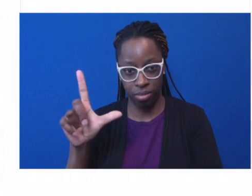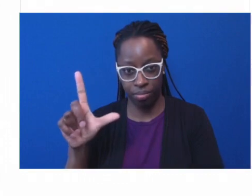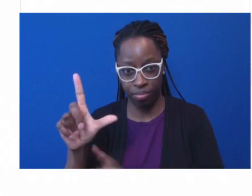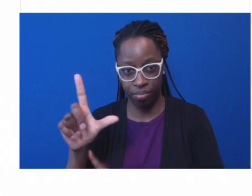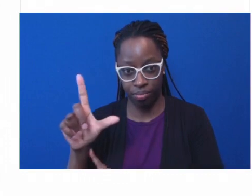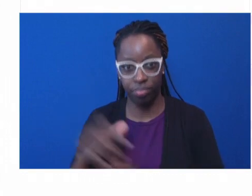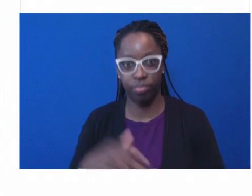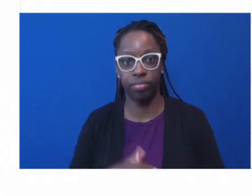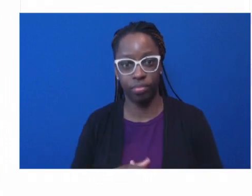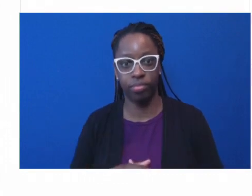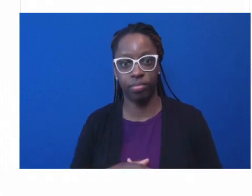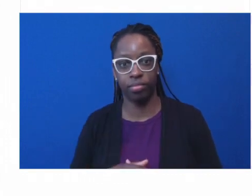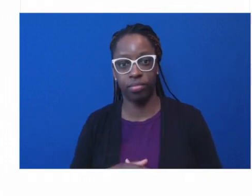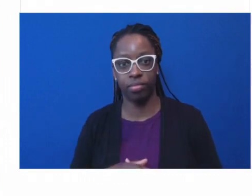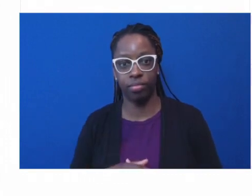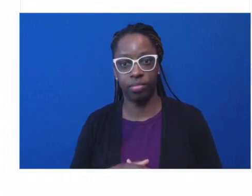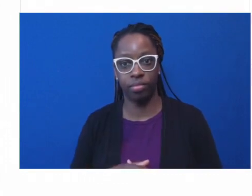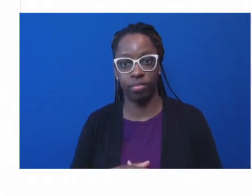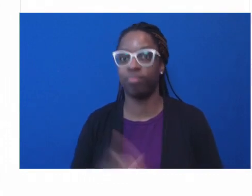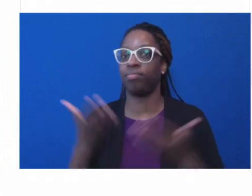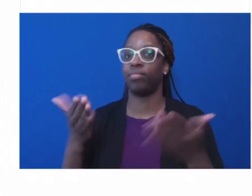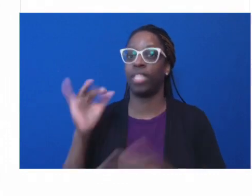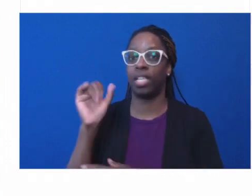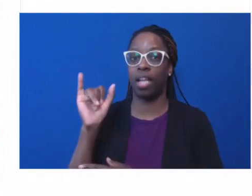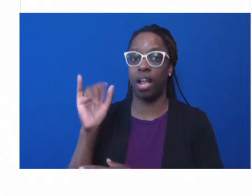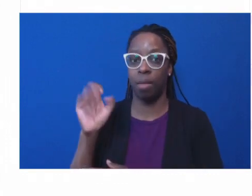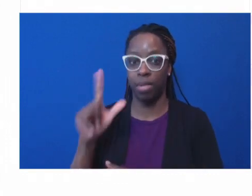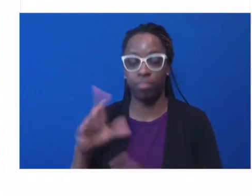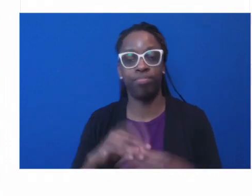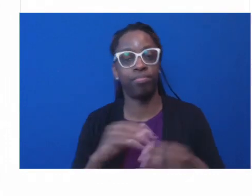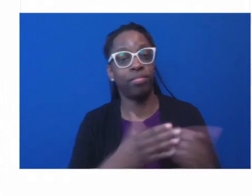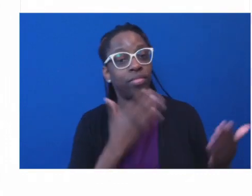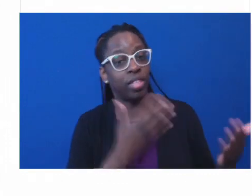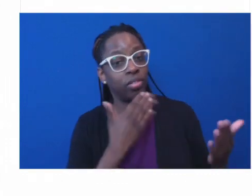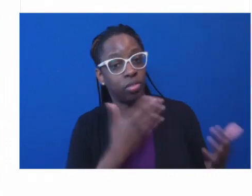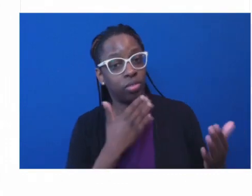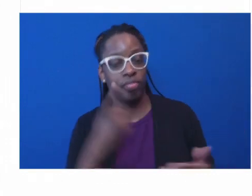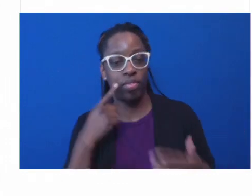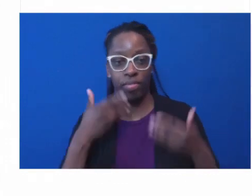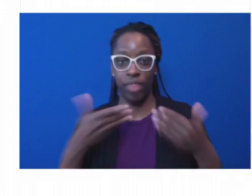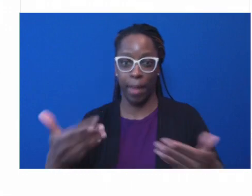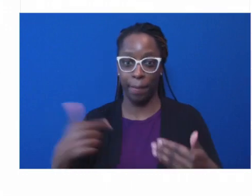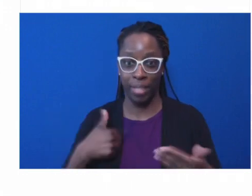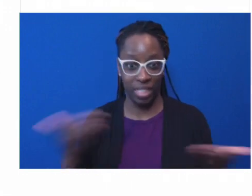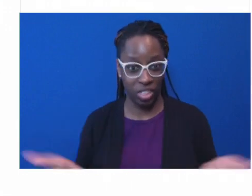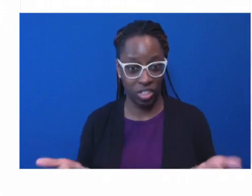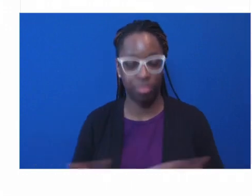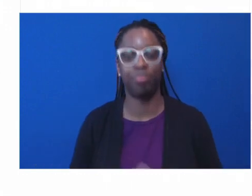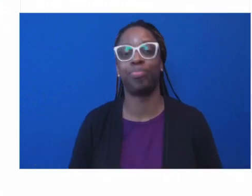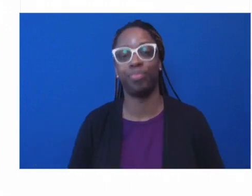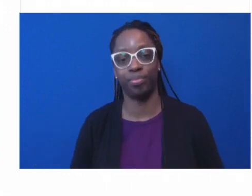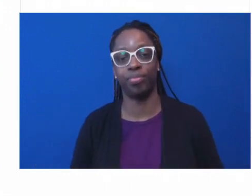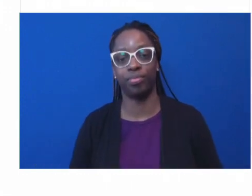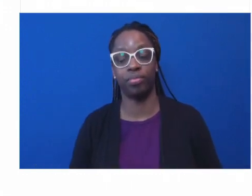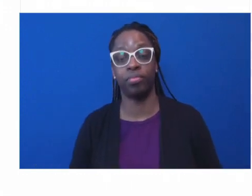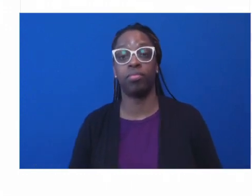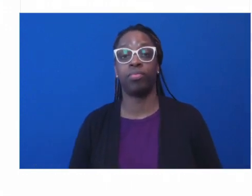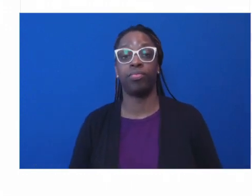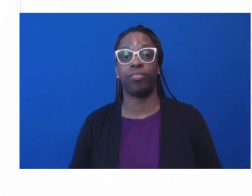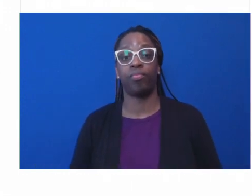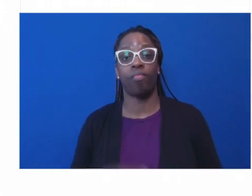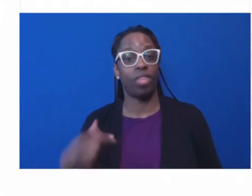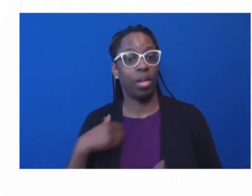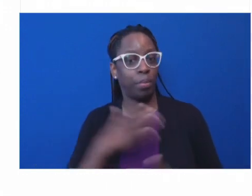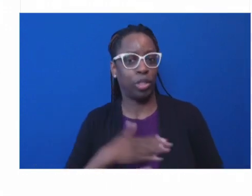Thank you. Thank you very much for the invitation, Monica, to the assembly and to this panel. I'm pleased to be here and thrilled to hear Dr.